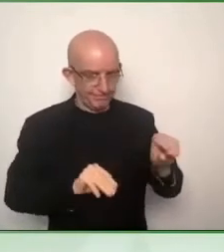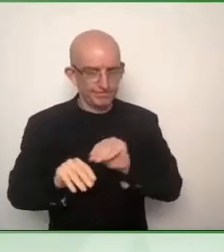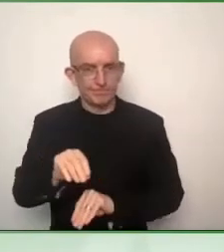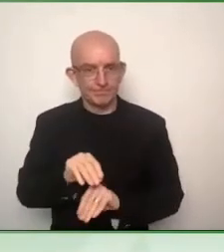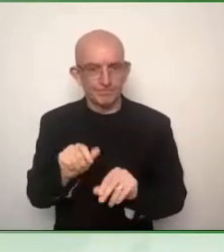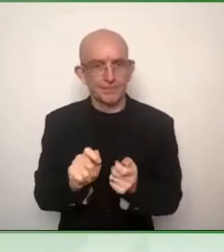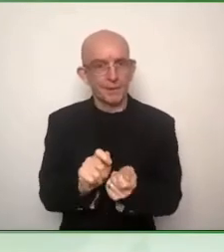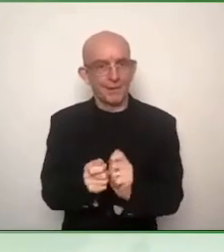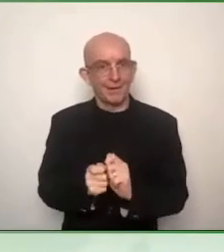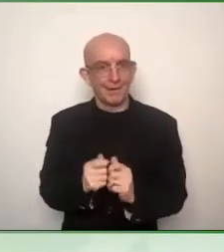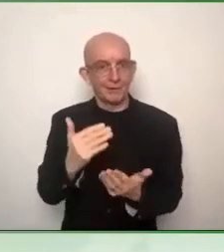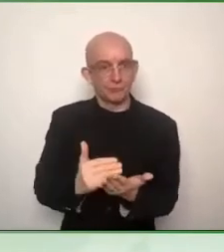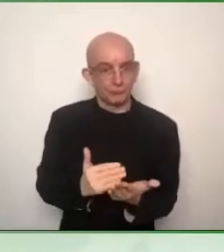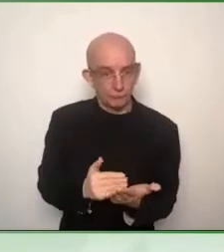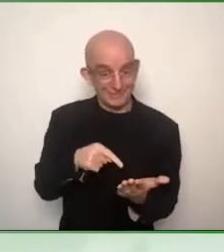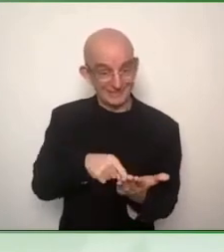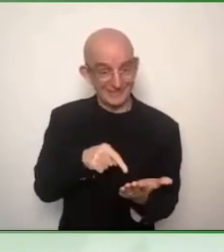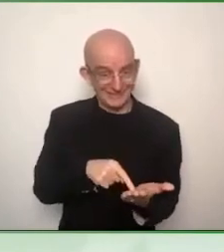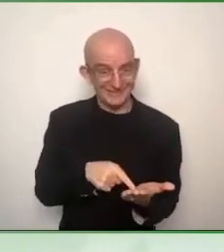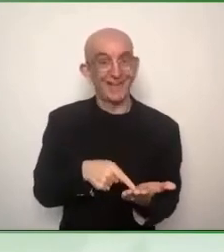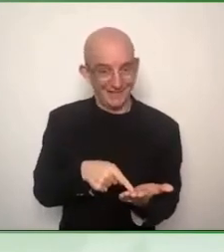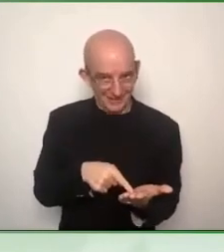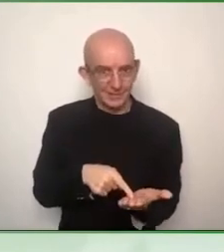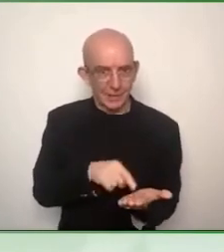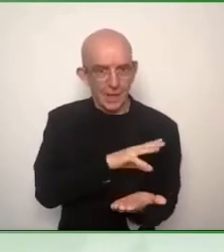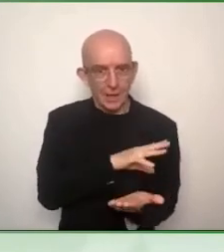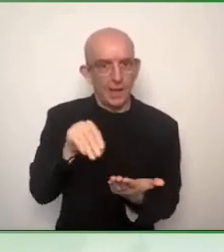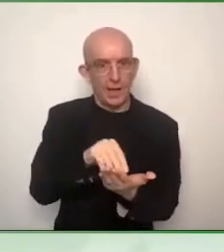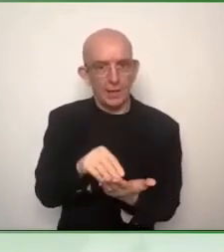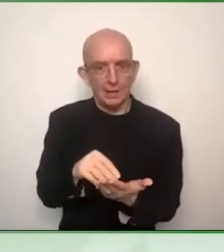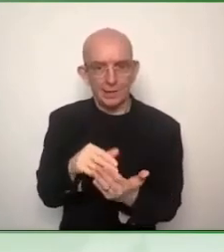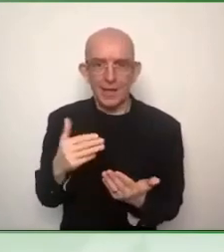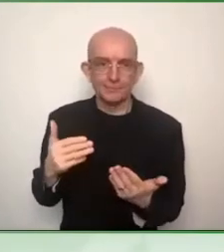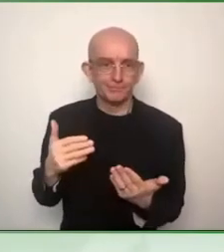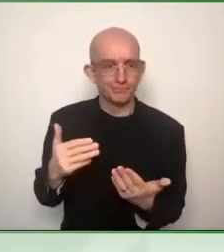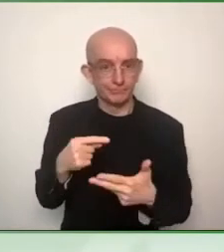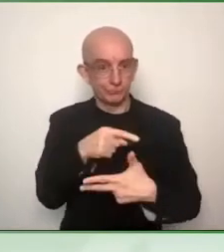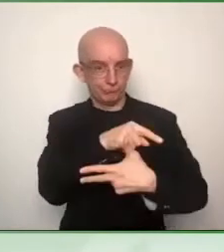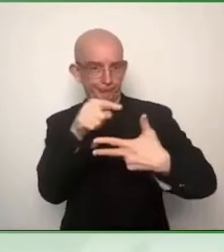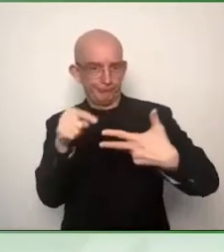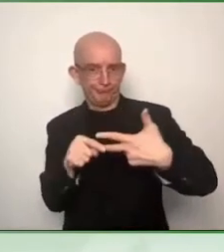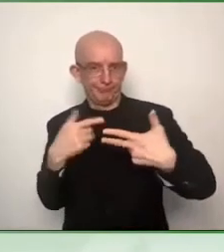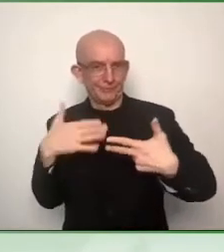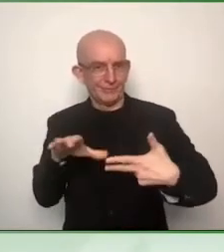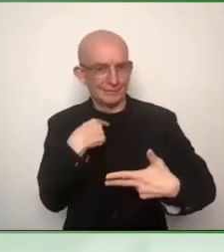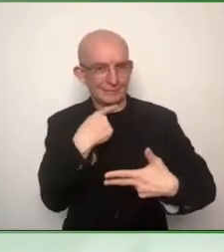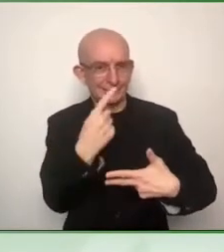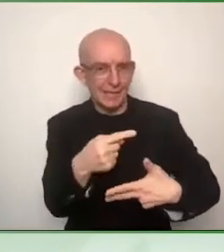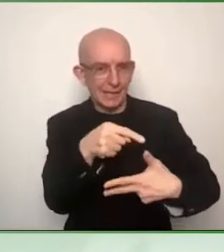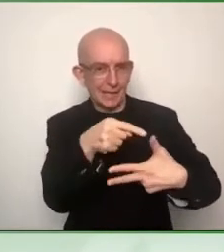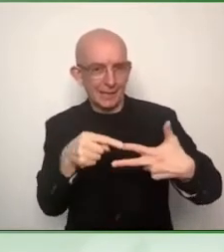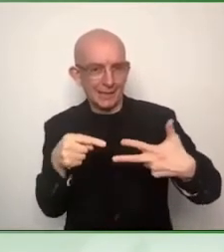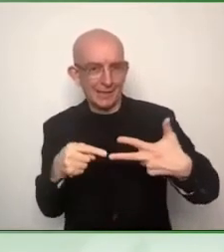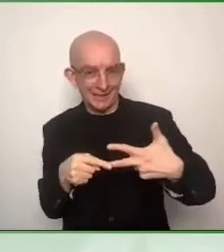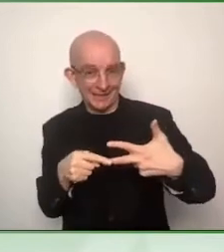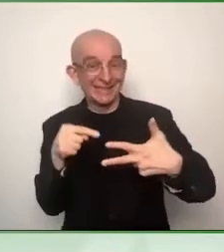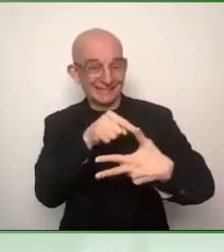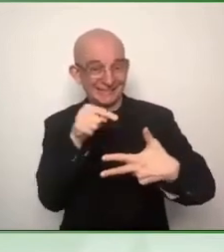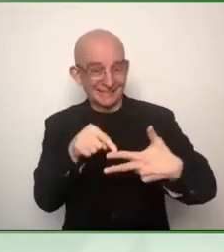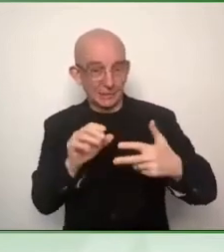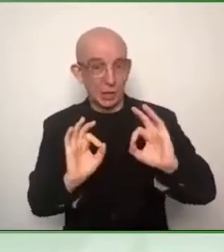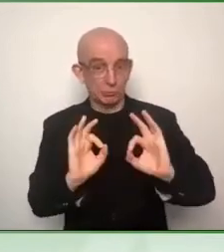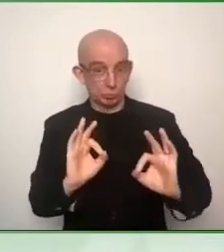presumption of conformity with EU law, so that they address, for example, so all the requirements in our